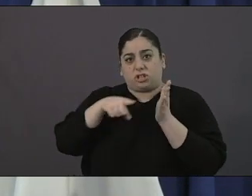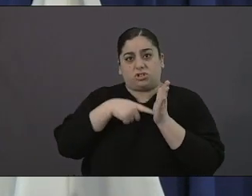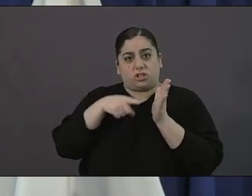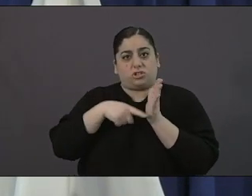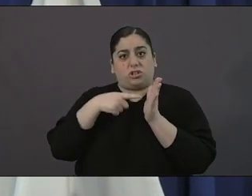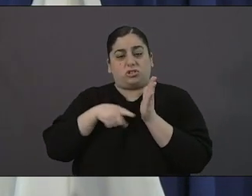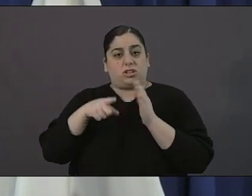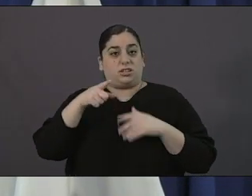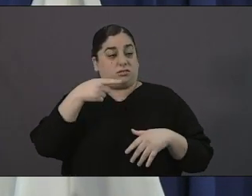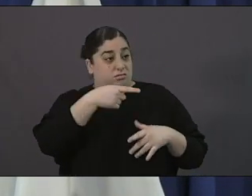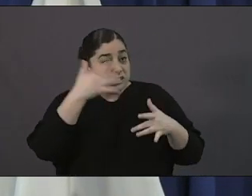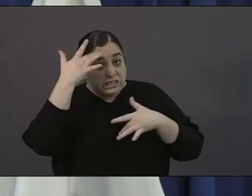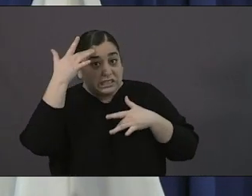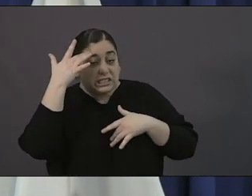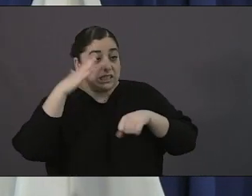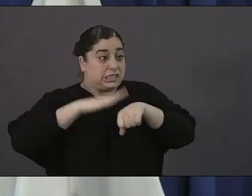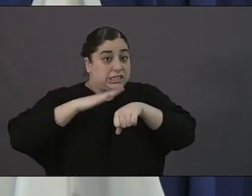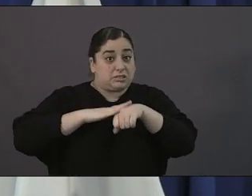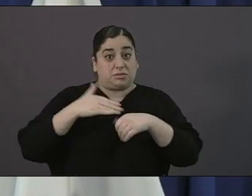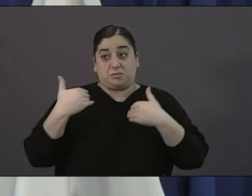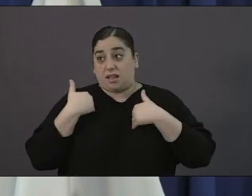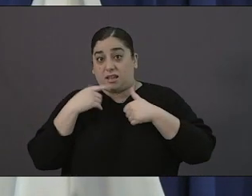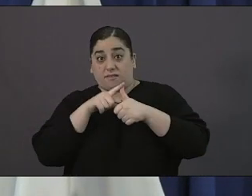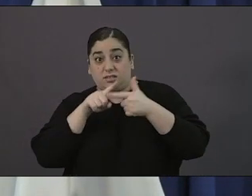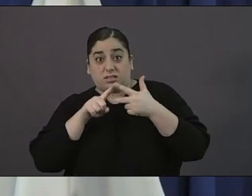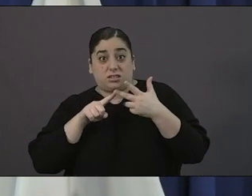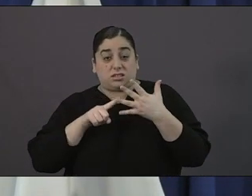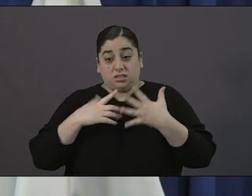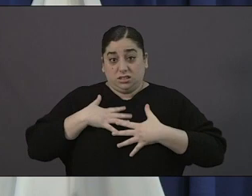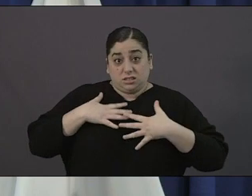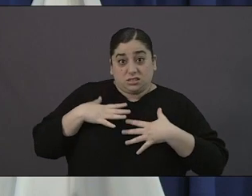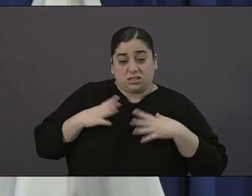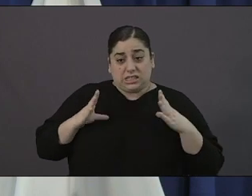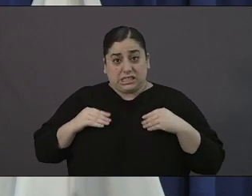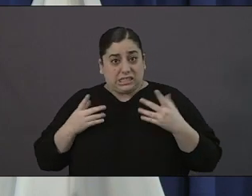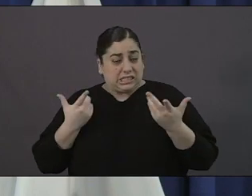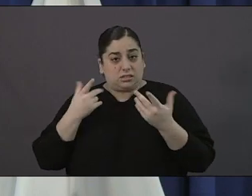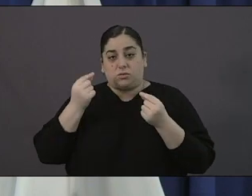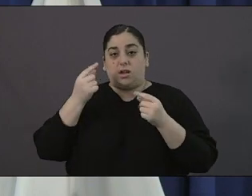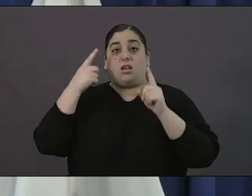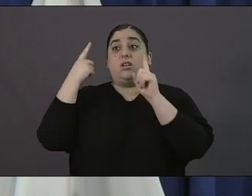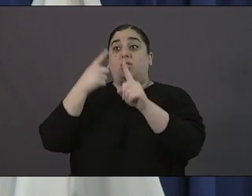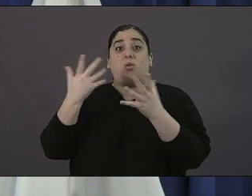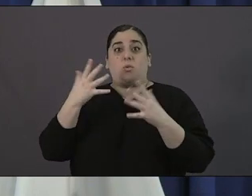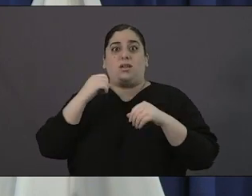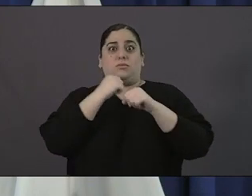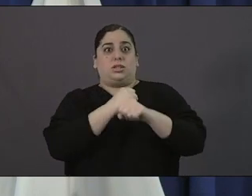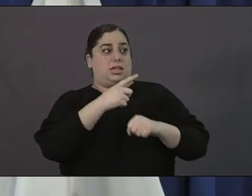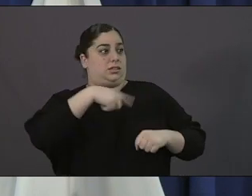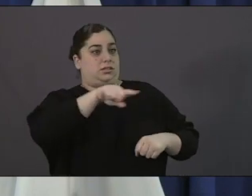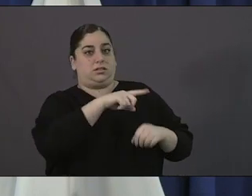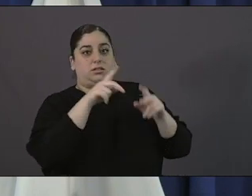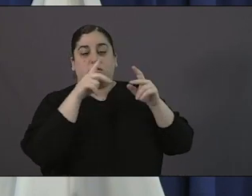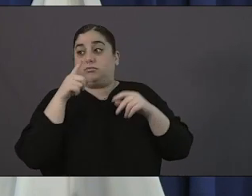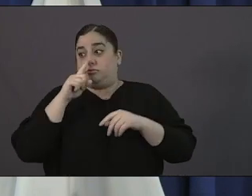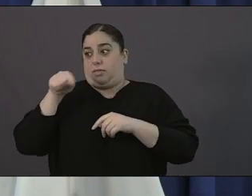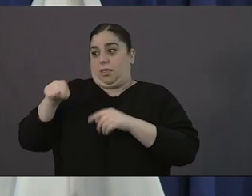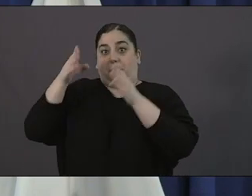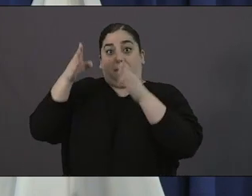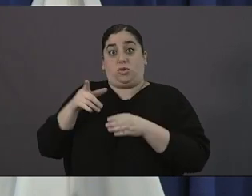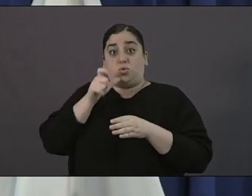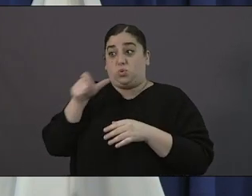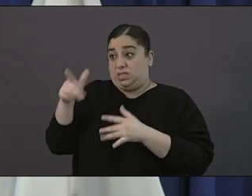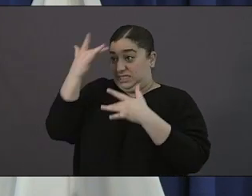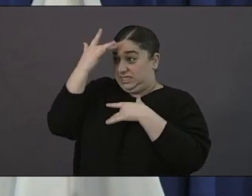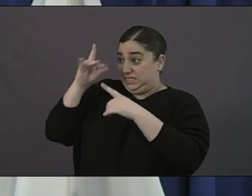of the clients that are in the convention center as well as our folks and our responders that are out there in all of our providers anyone